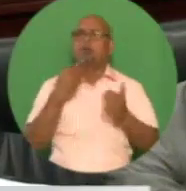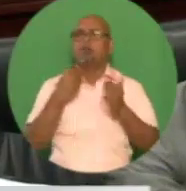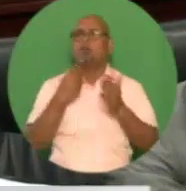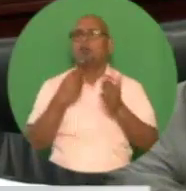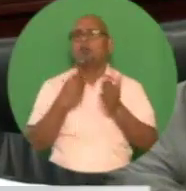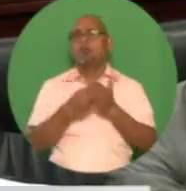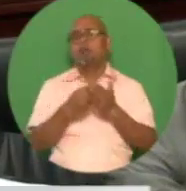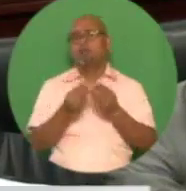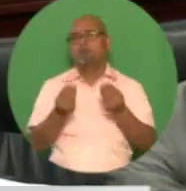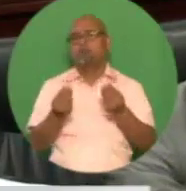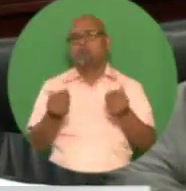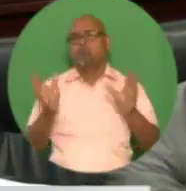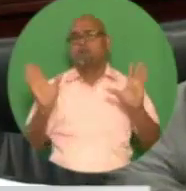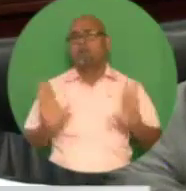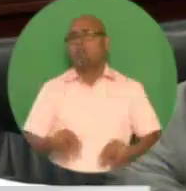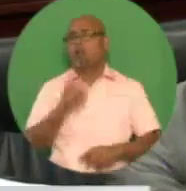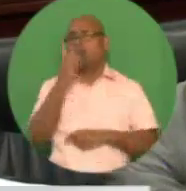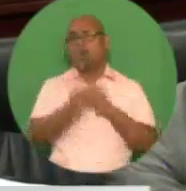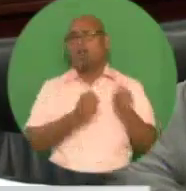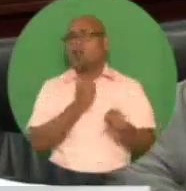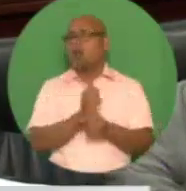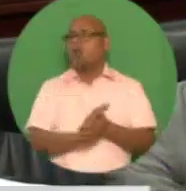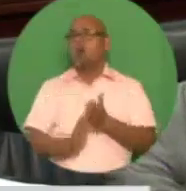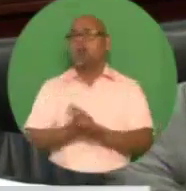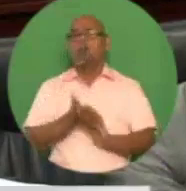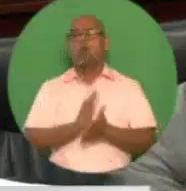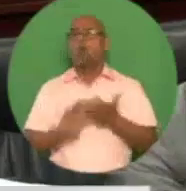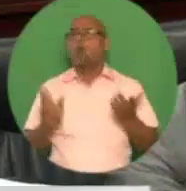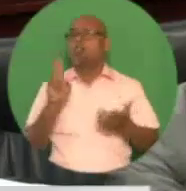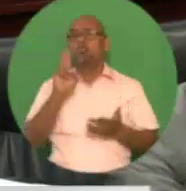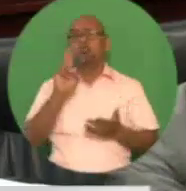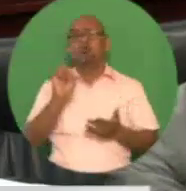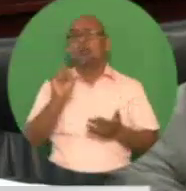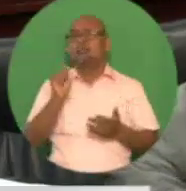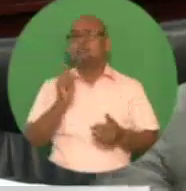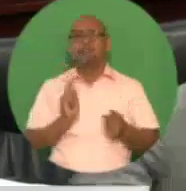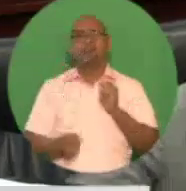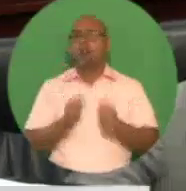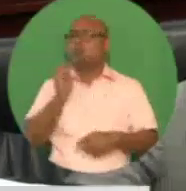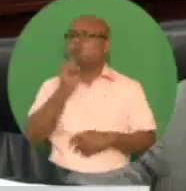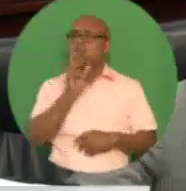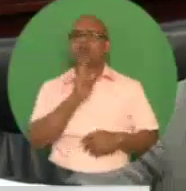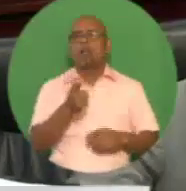a year. However, this calamity did not materialize.